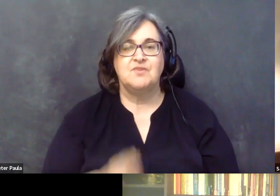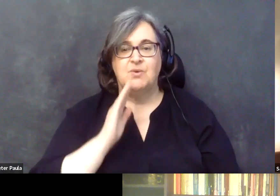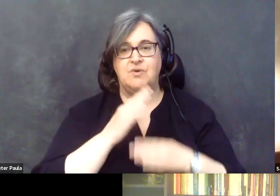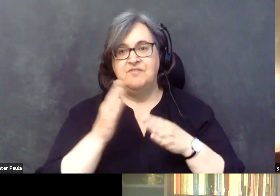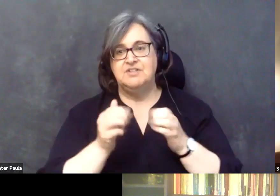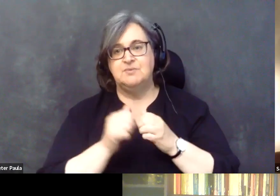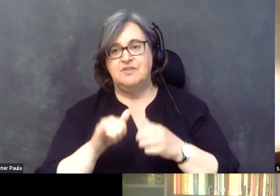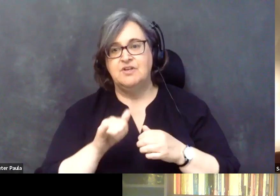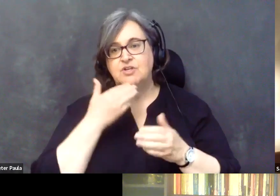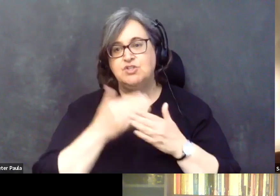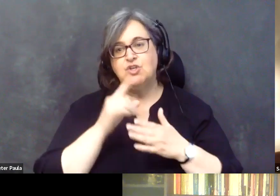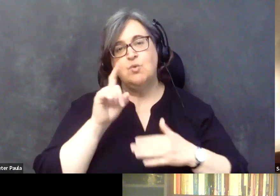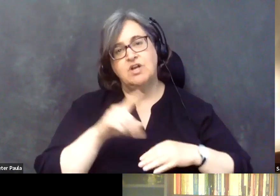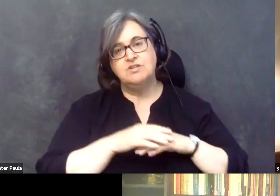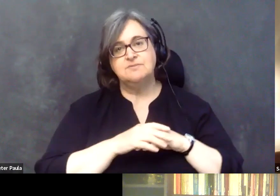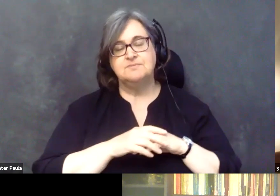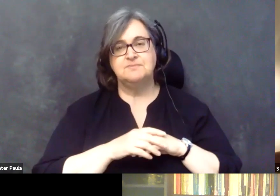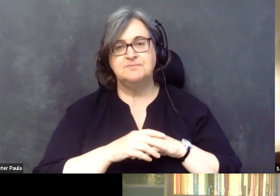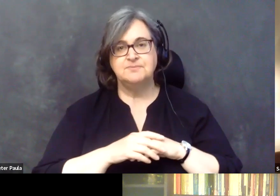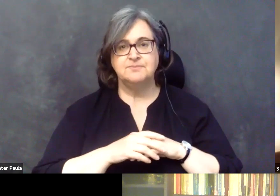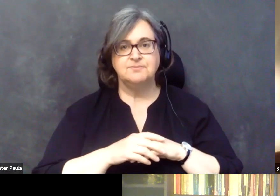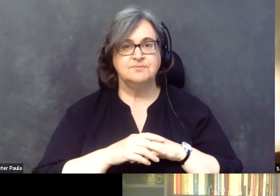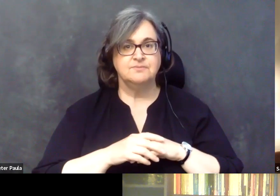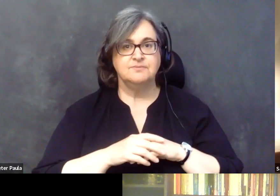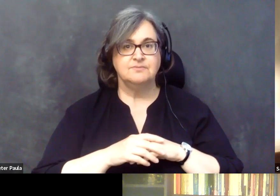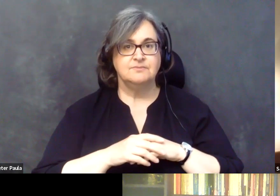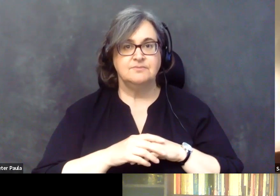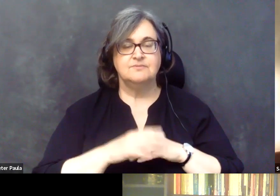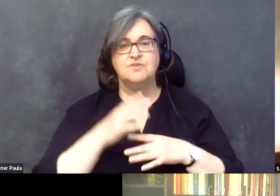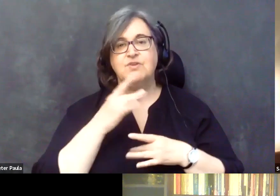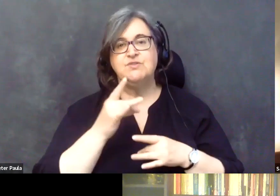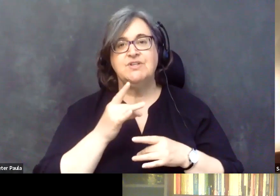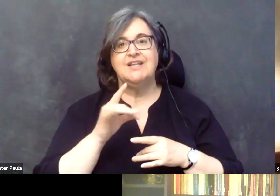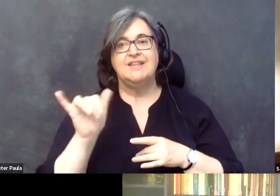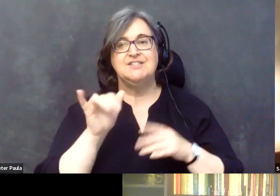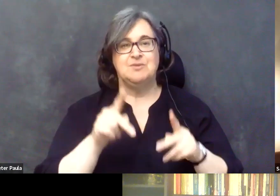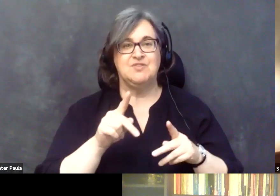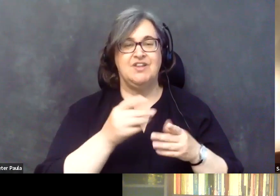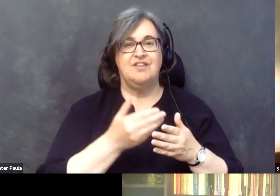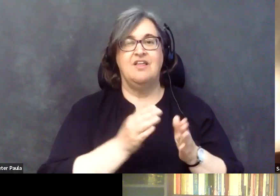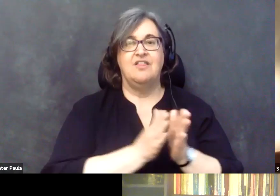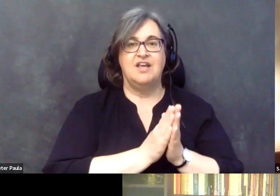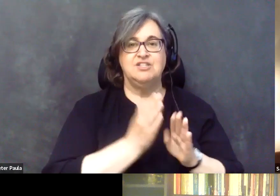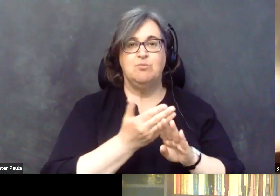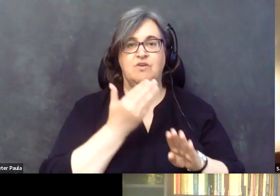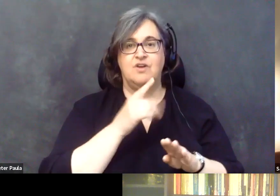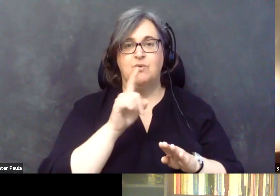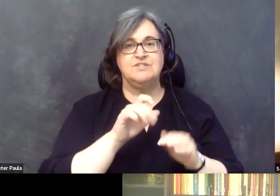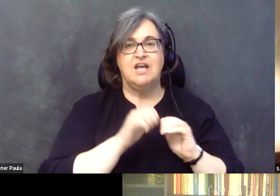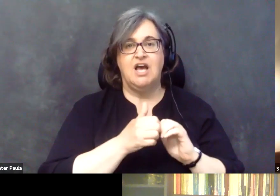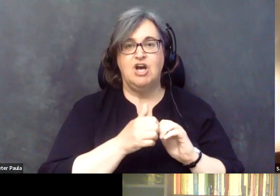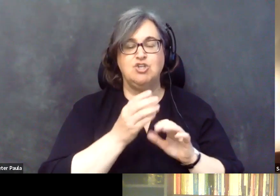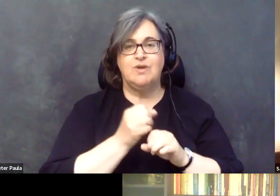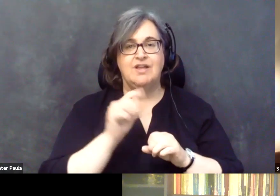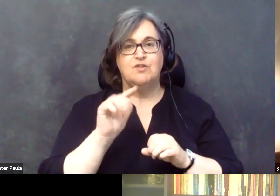up with this. And it's a good question. It's, um, you know, it's, it's interesting. So the same person who asked the previous question about, um, how do you get